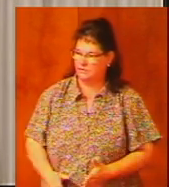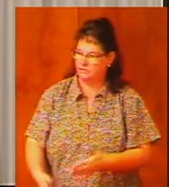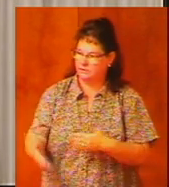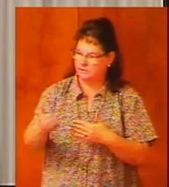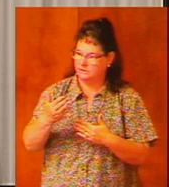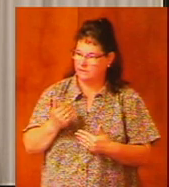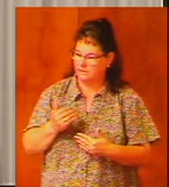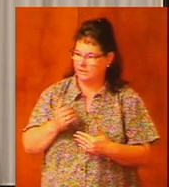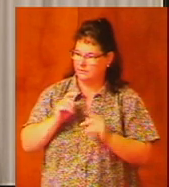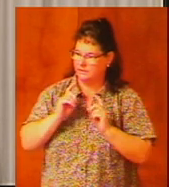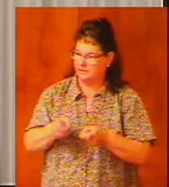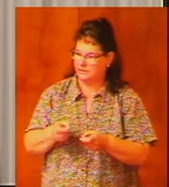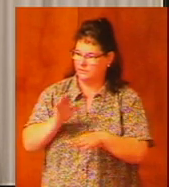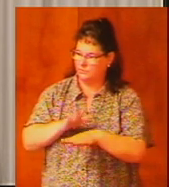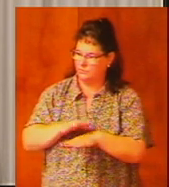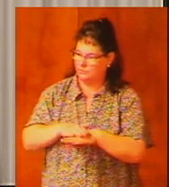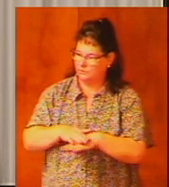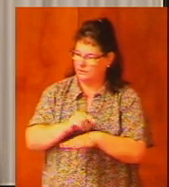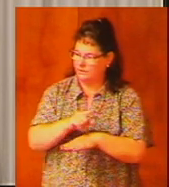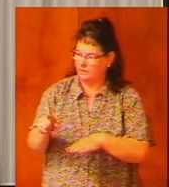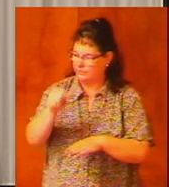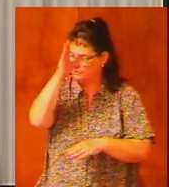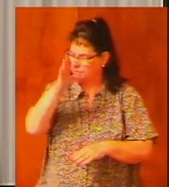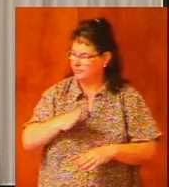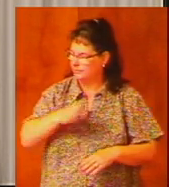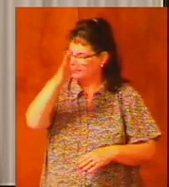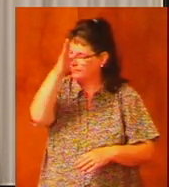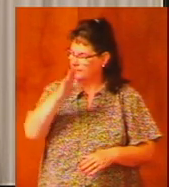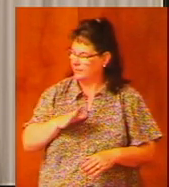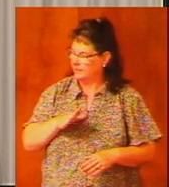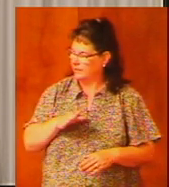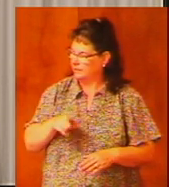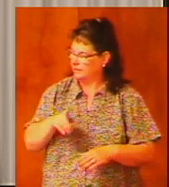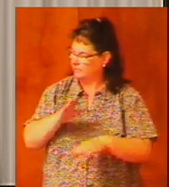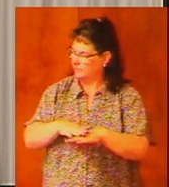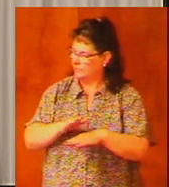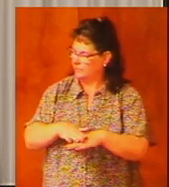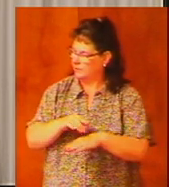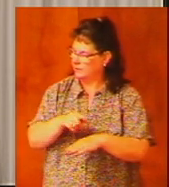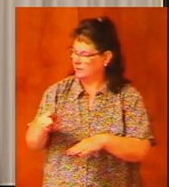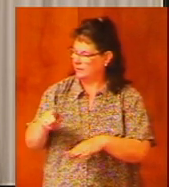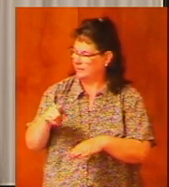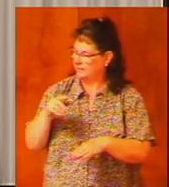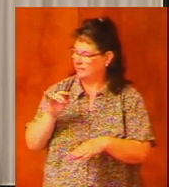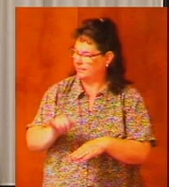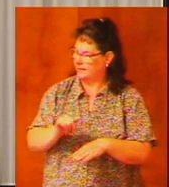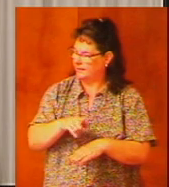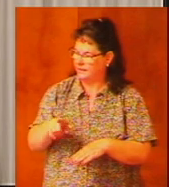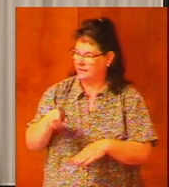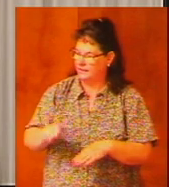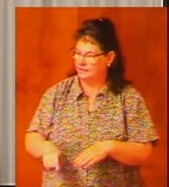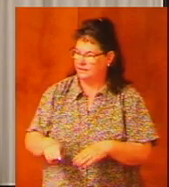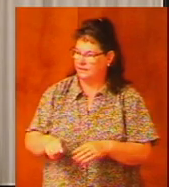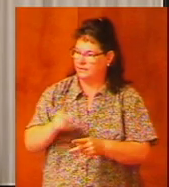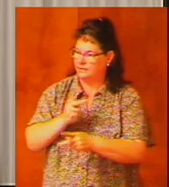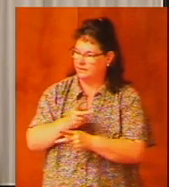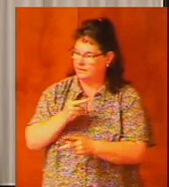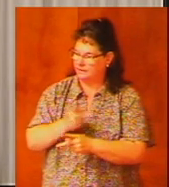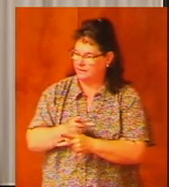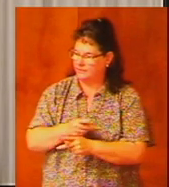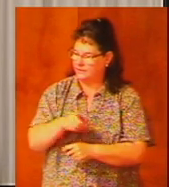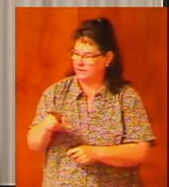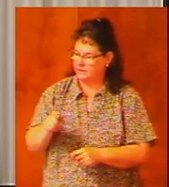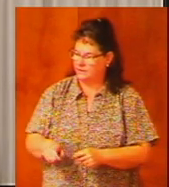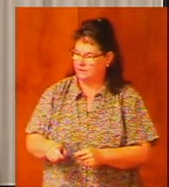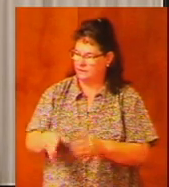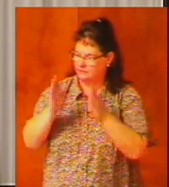issues this warning to those men and he warns them that they need to be careful they